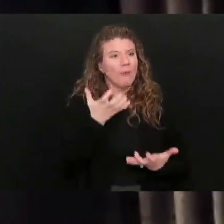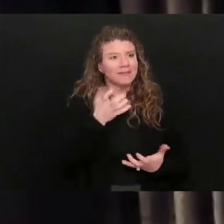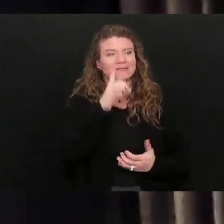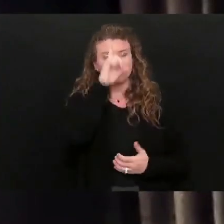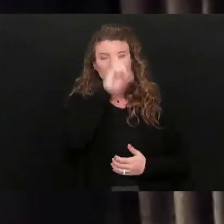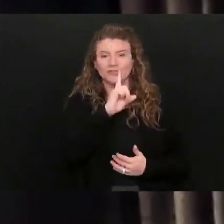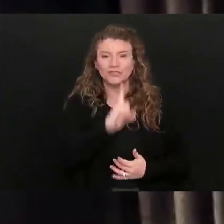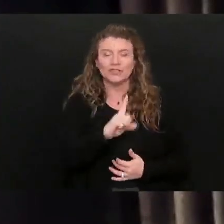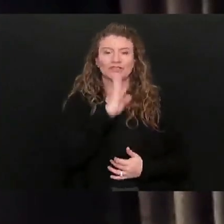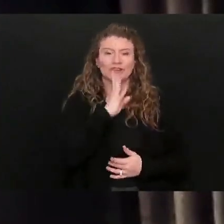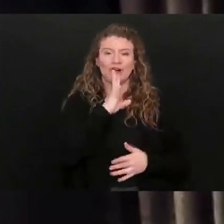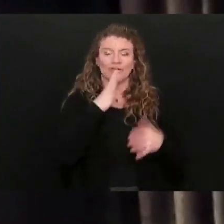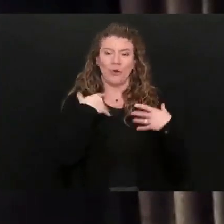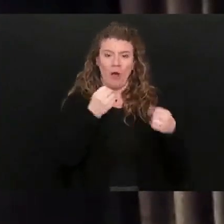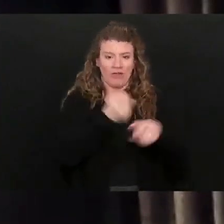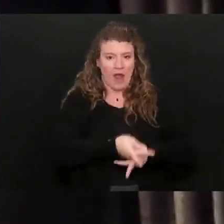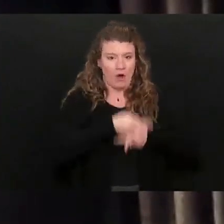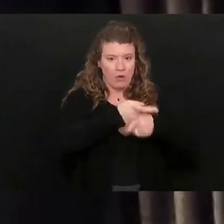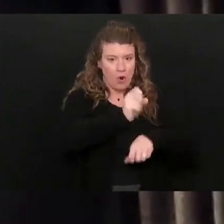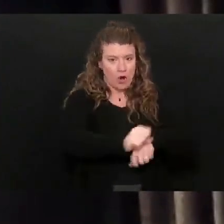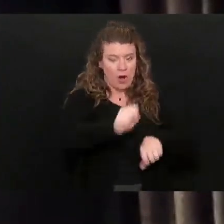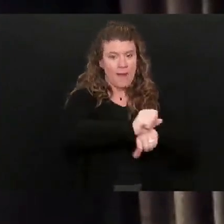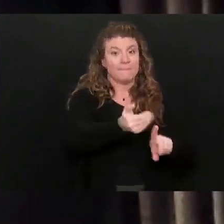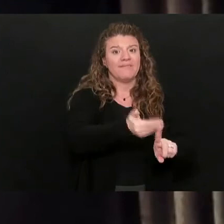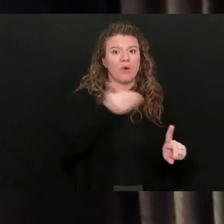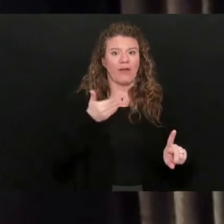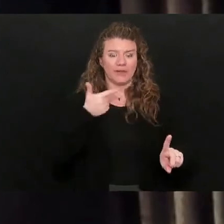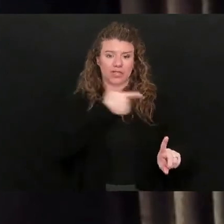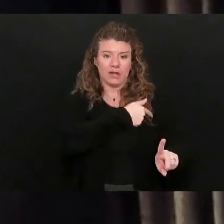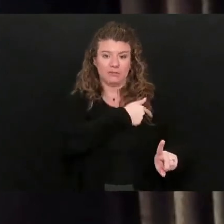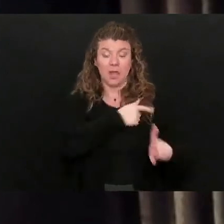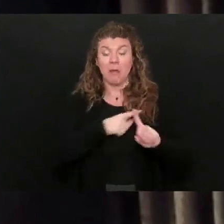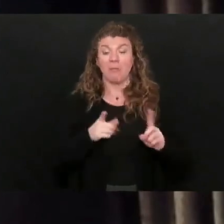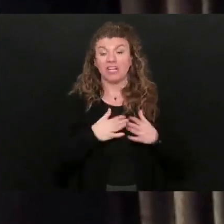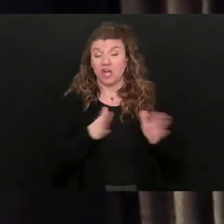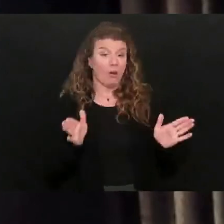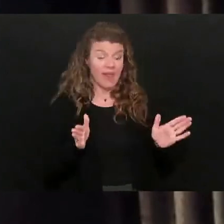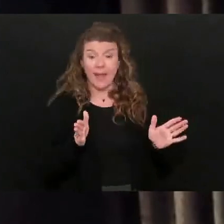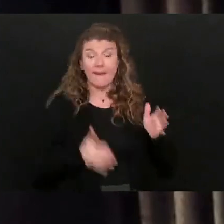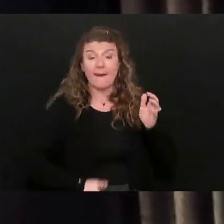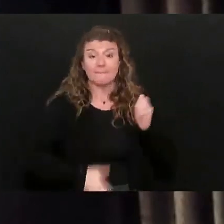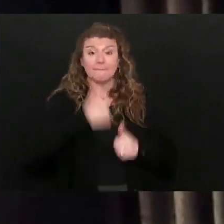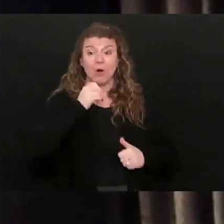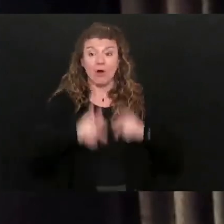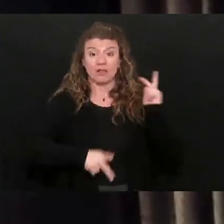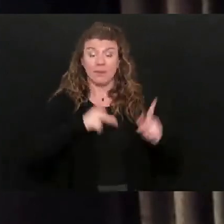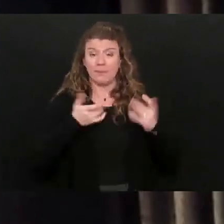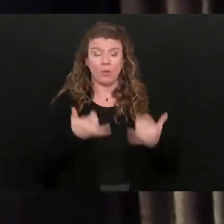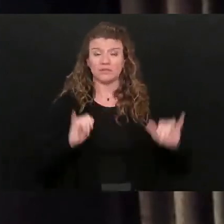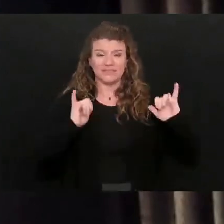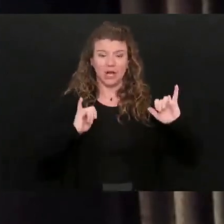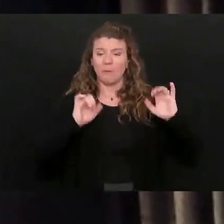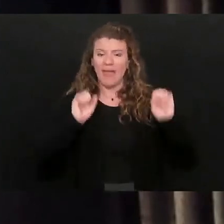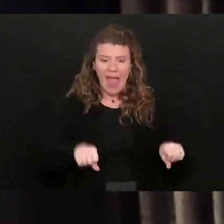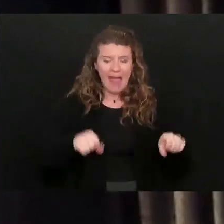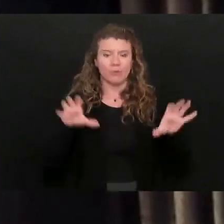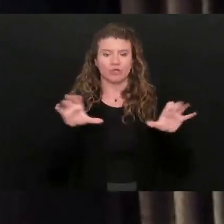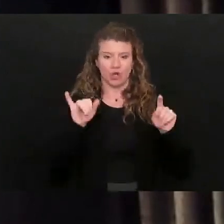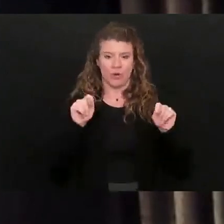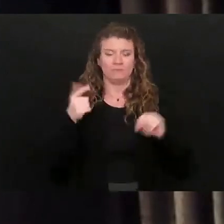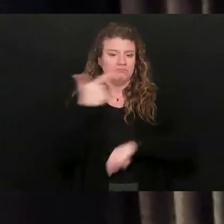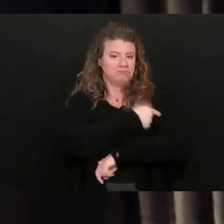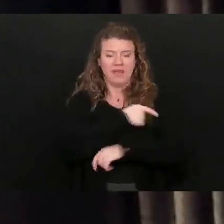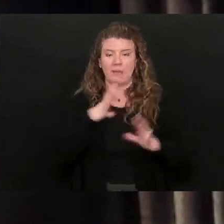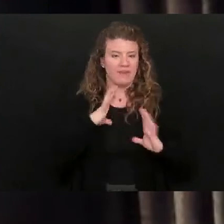your healthcare worker before you take a vaccine. Although, generally, most people will still be able to take the vaccines